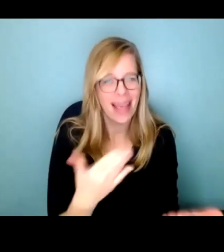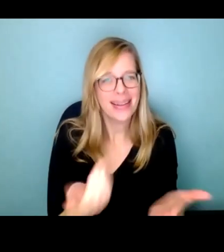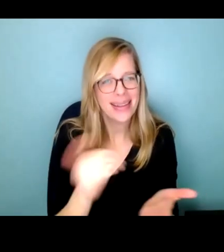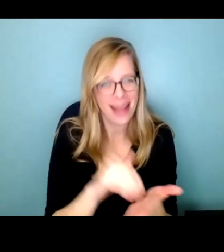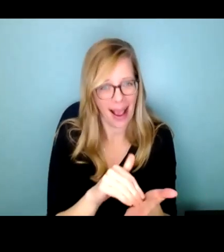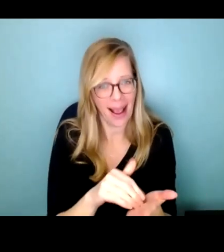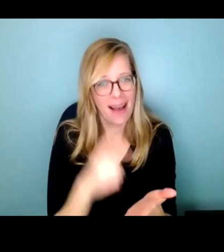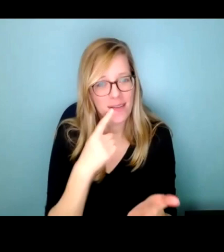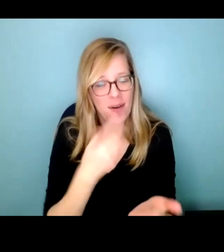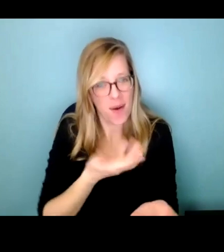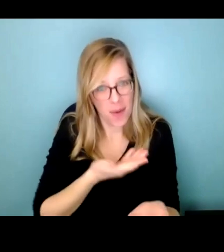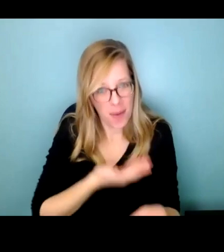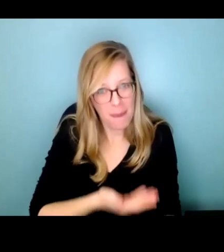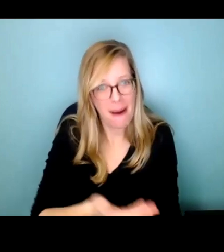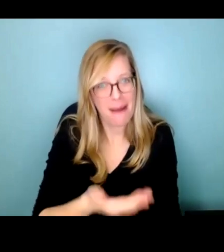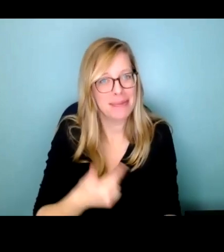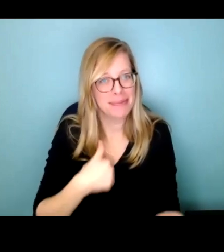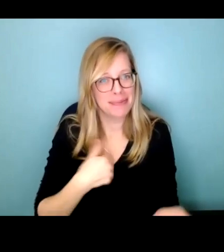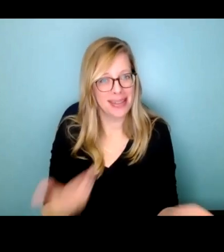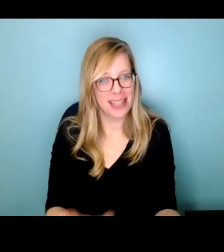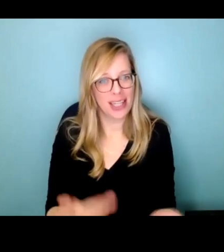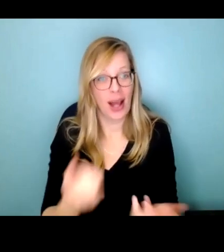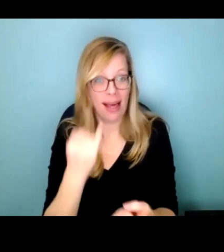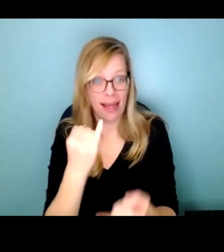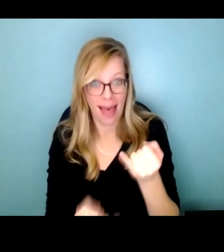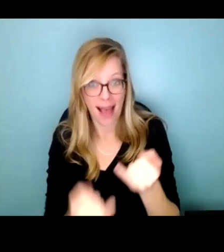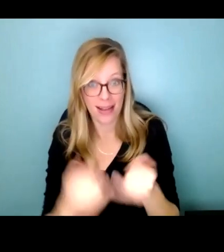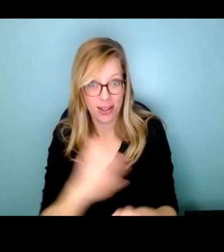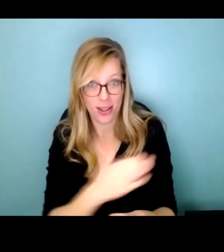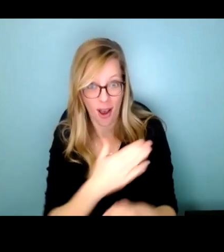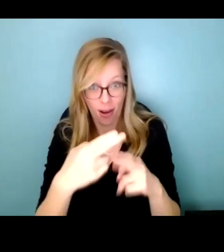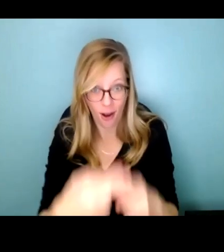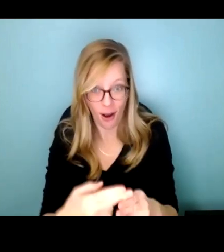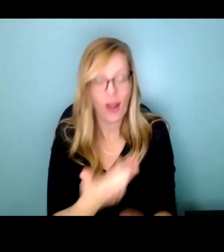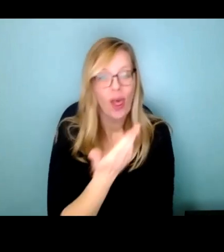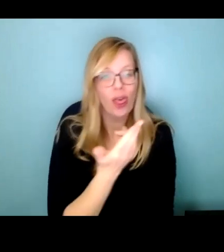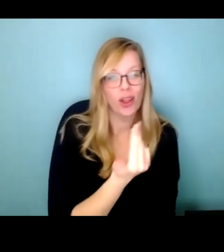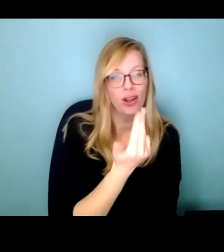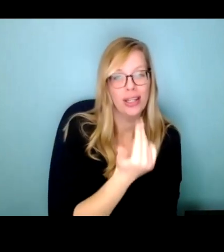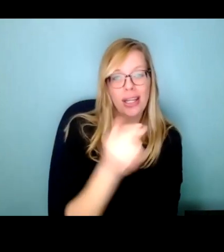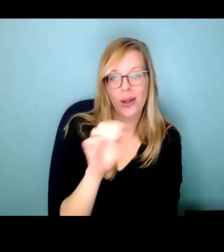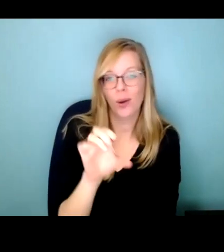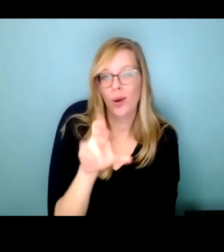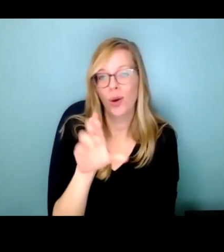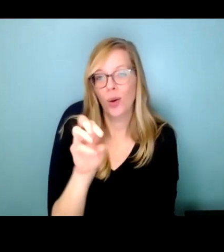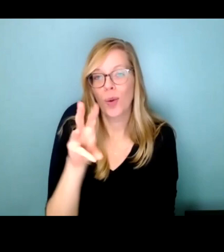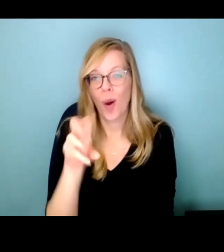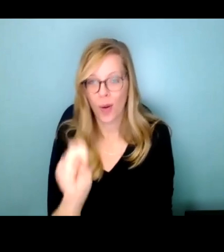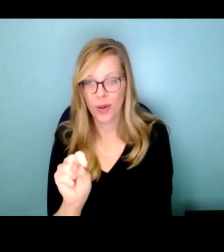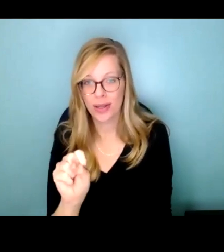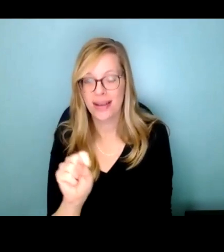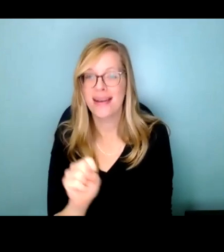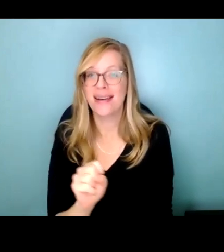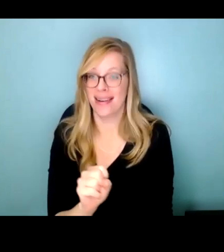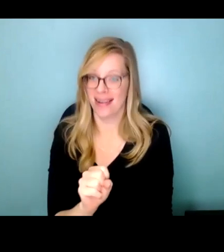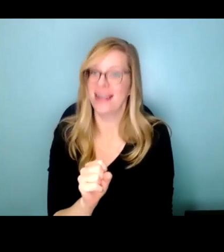and this one is called 13 crows and it is about my childhood